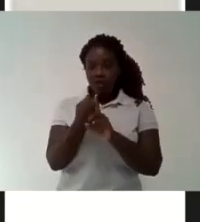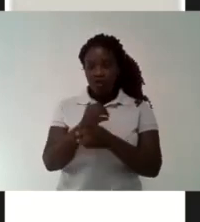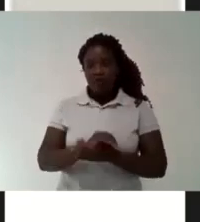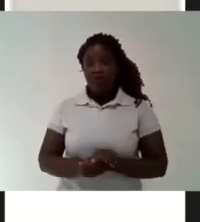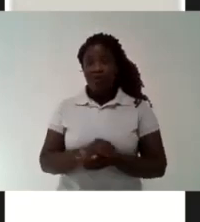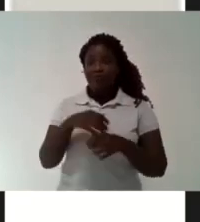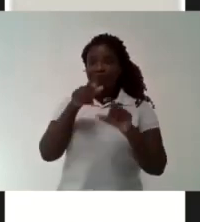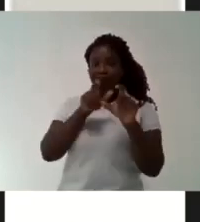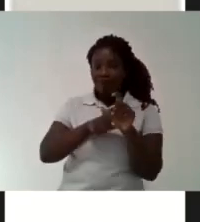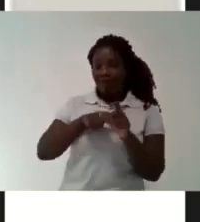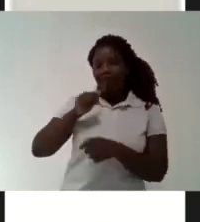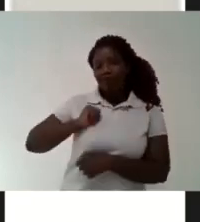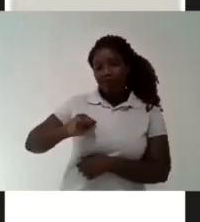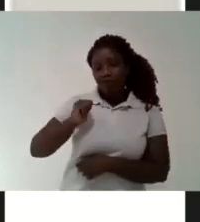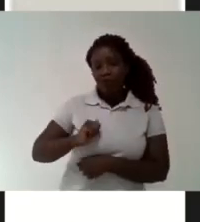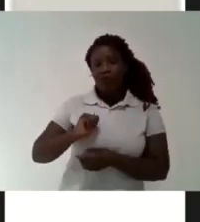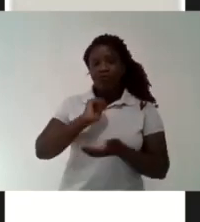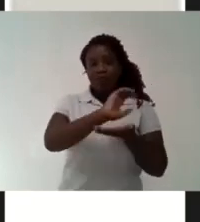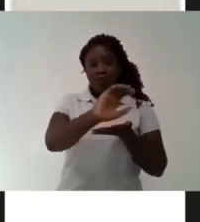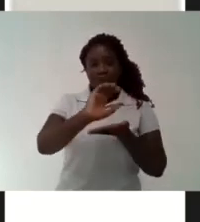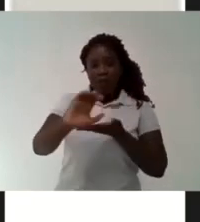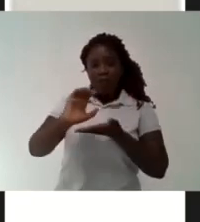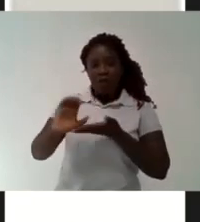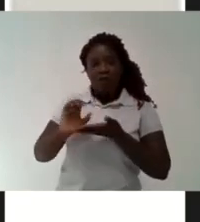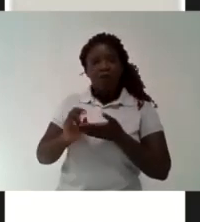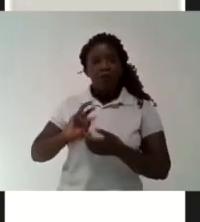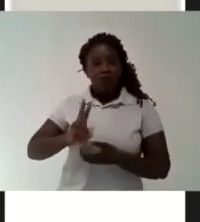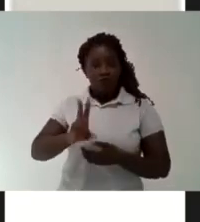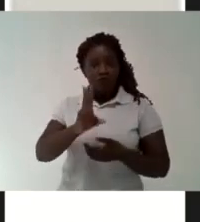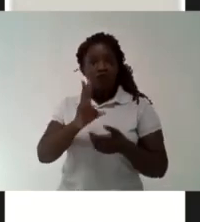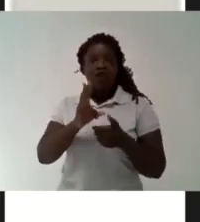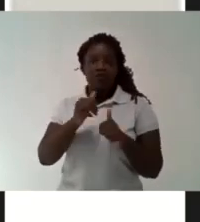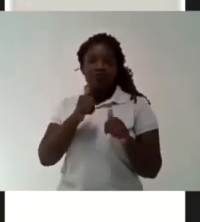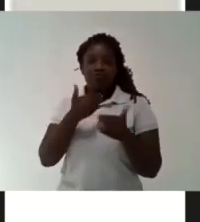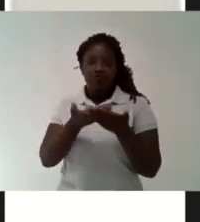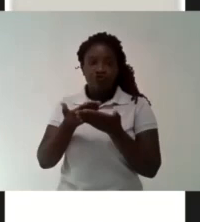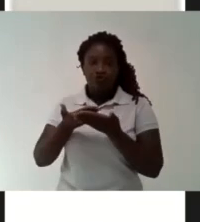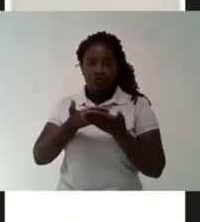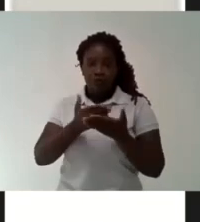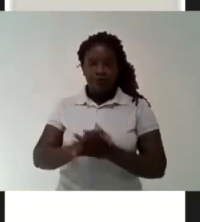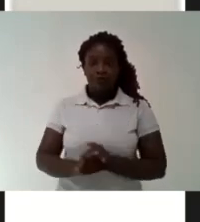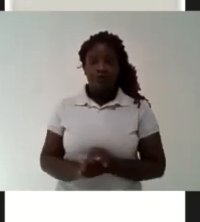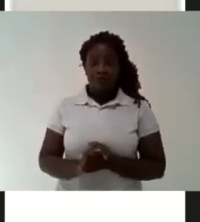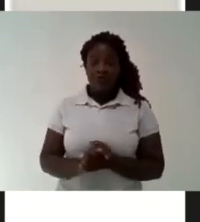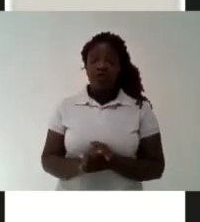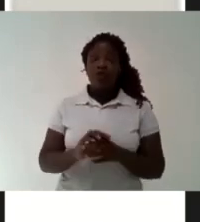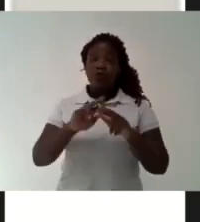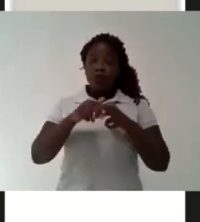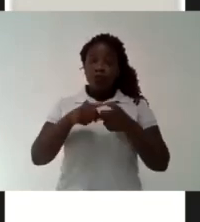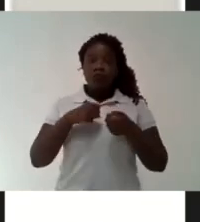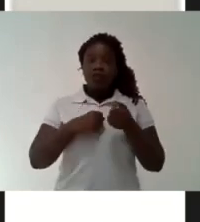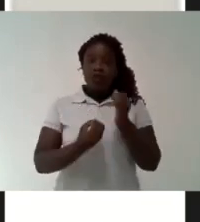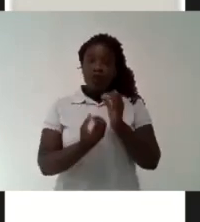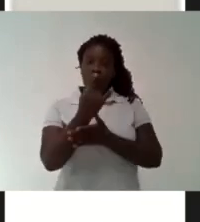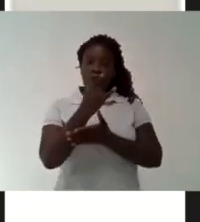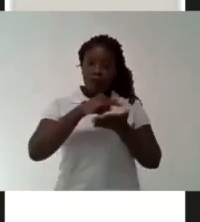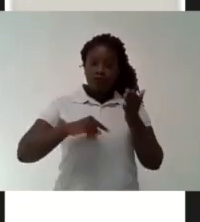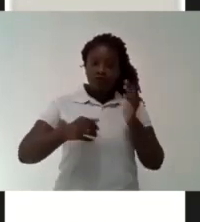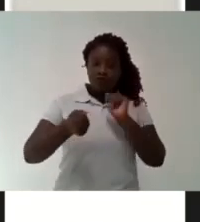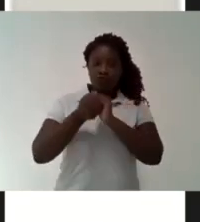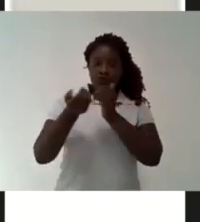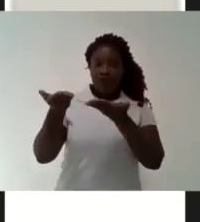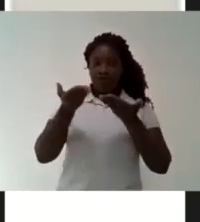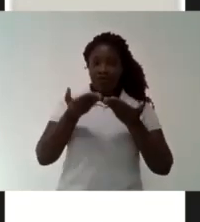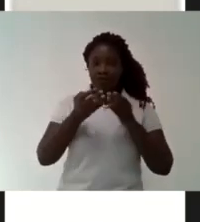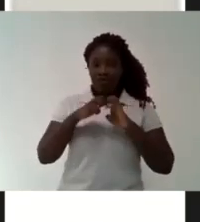Inspired by the legacy and historic relevance of the student